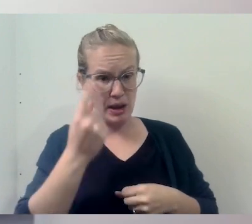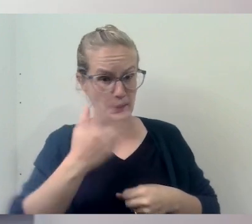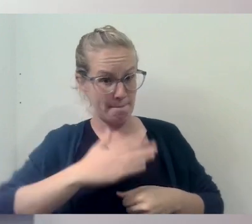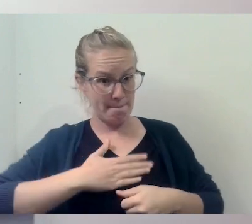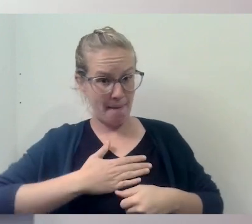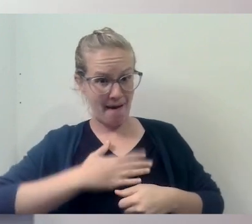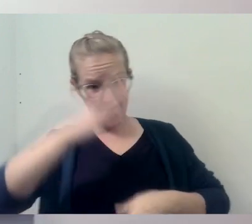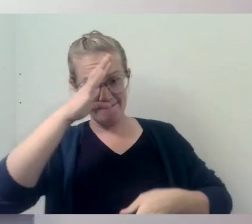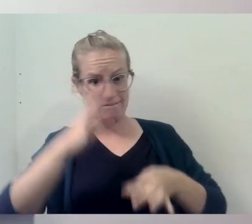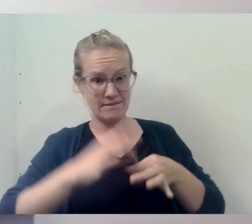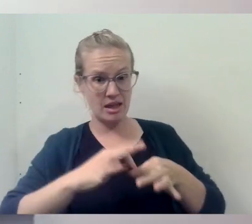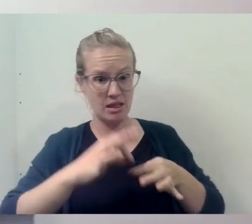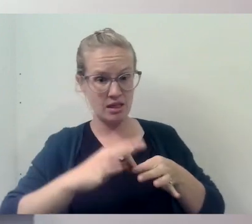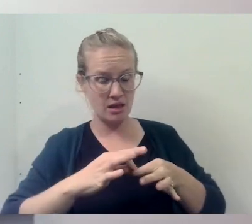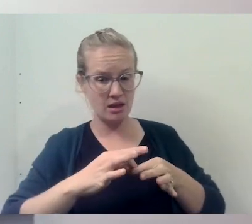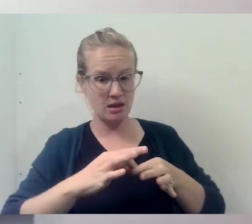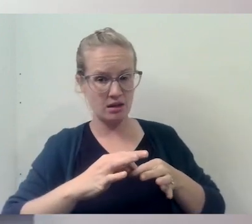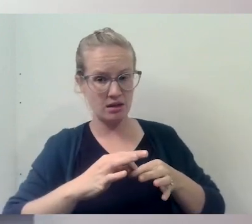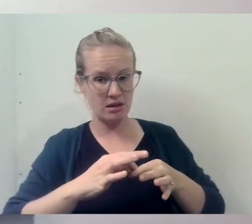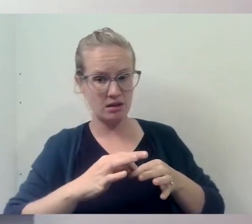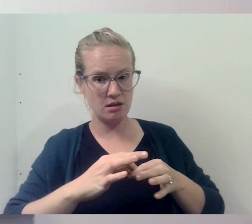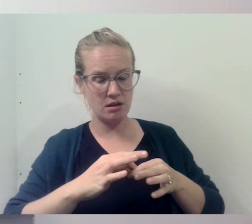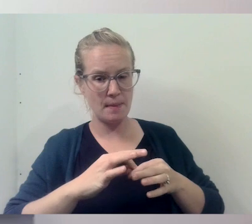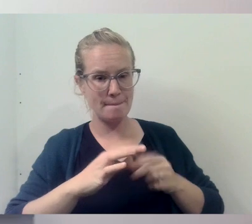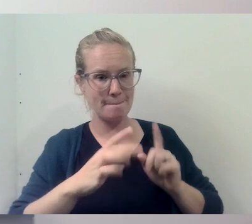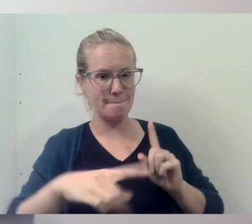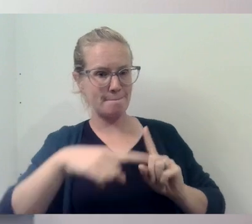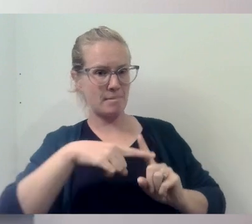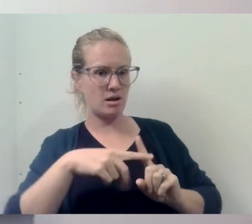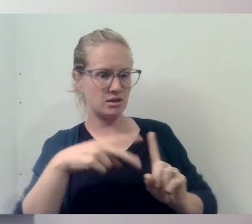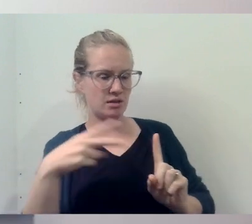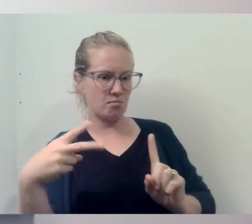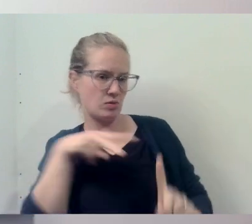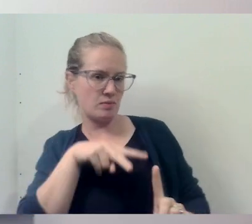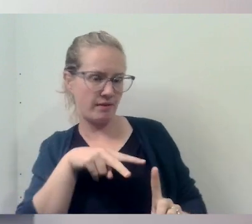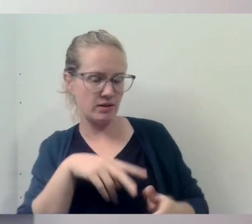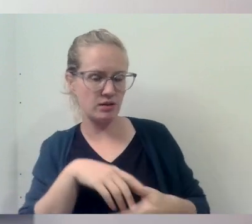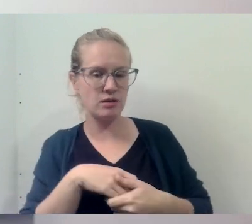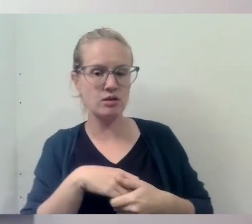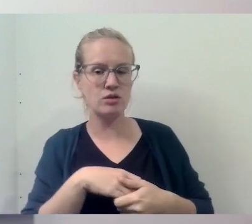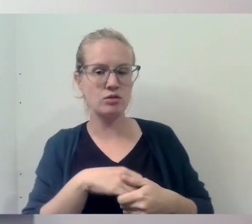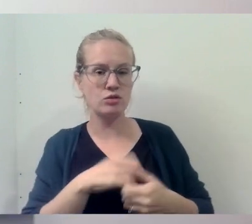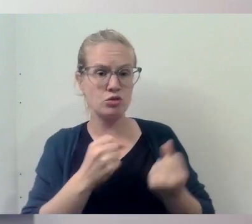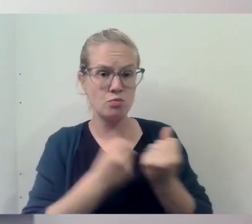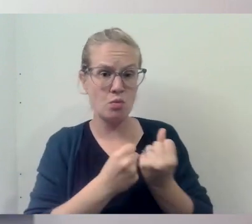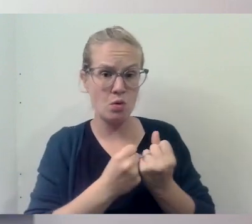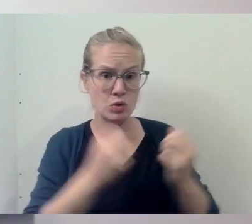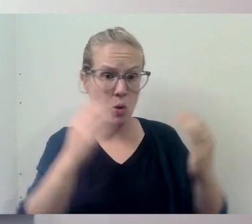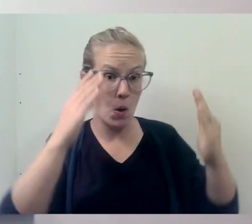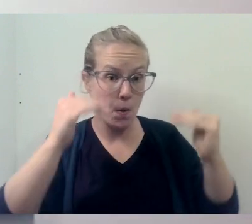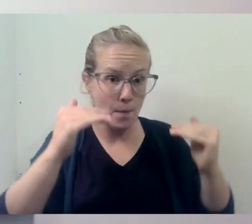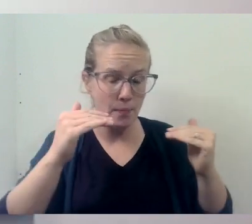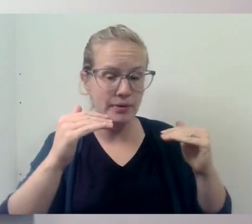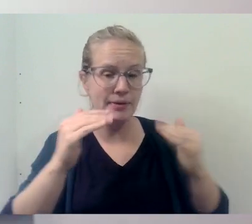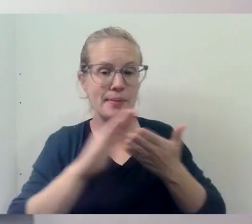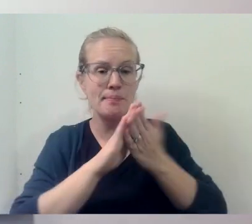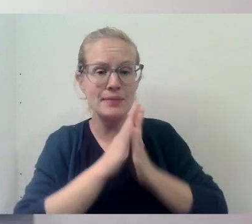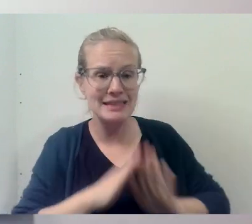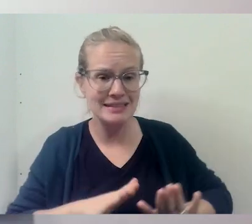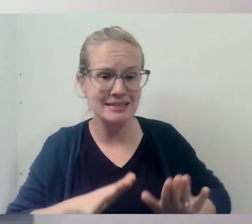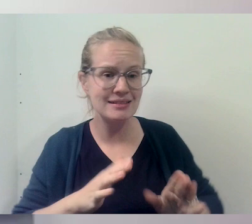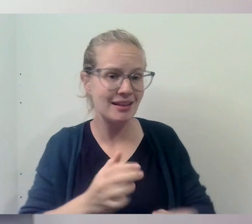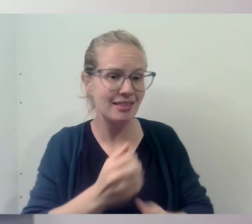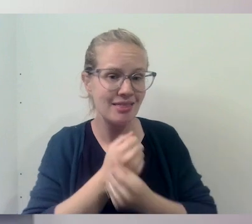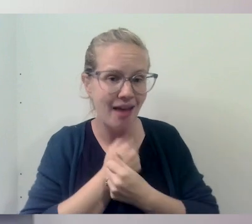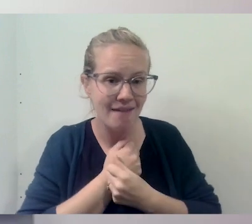is positive looking. It promotes hope, peace, love,